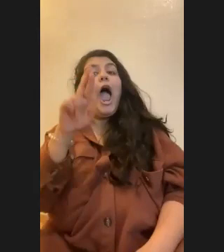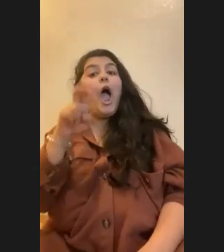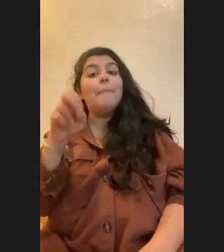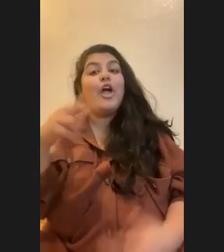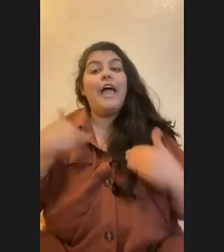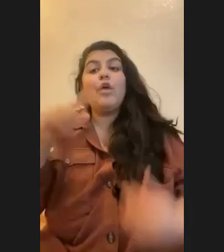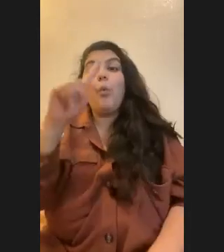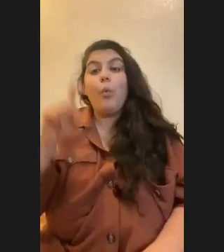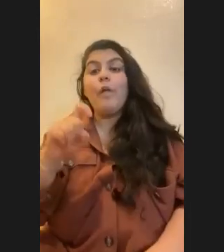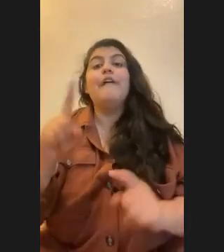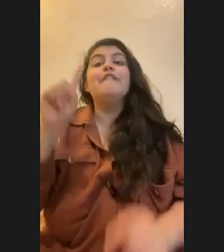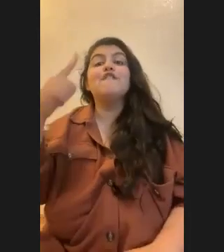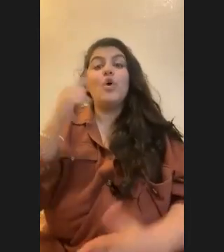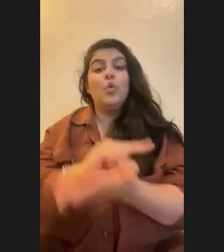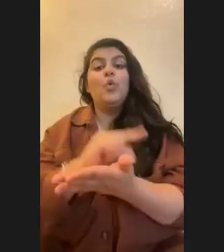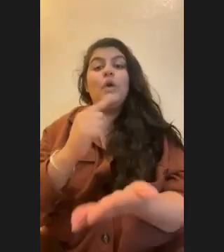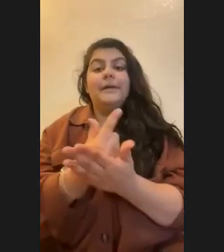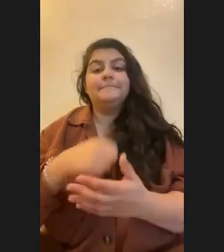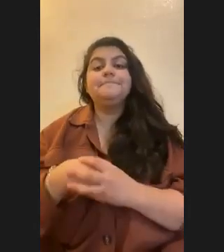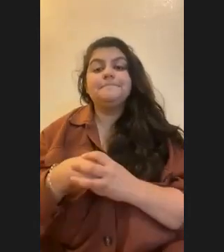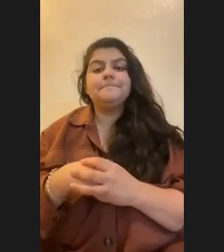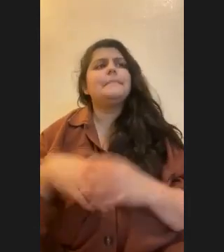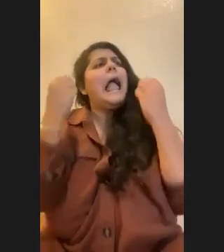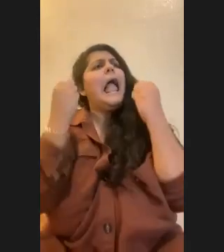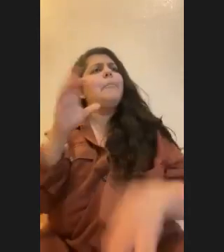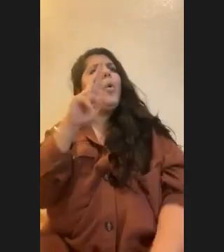Harper wants to know about how many coral reefs are there in the world?